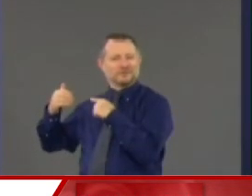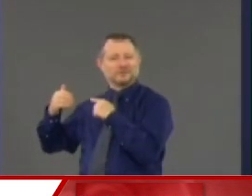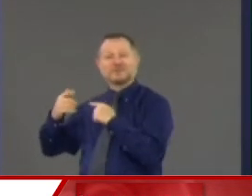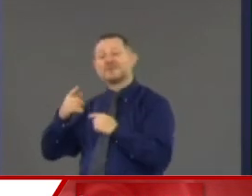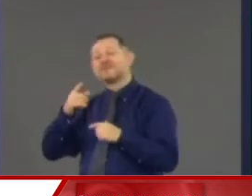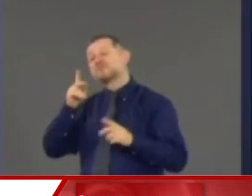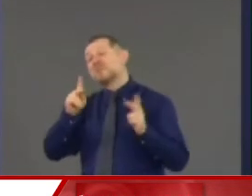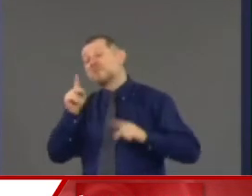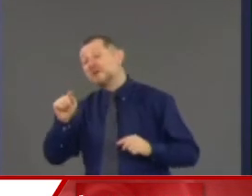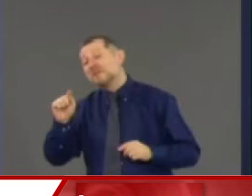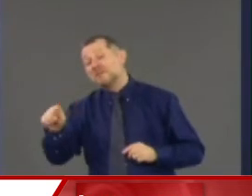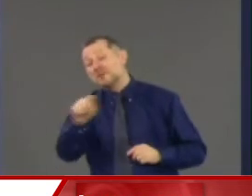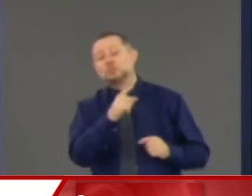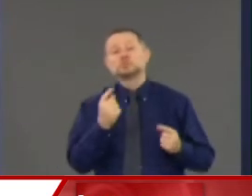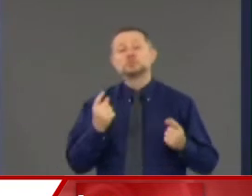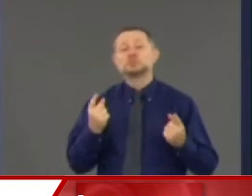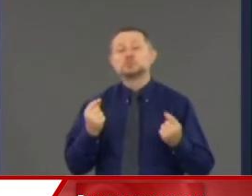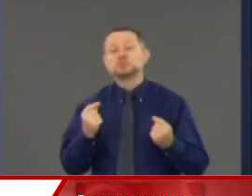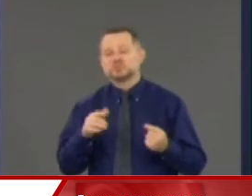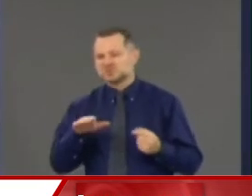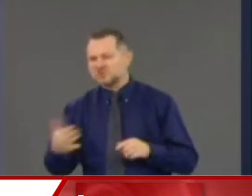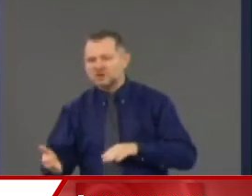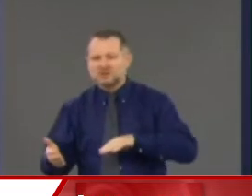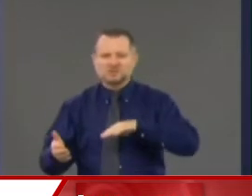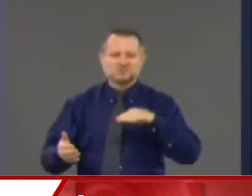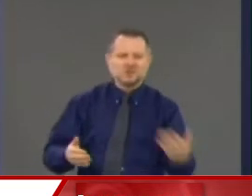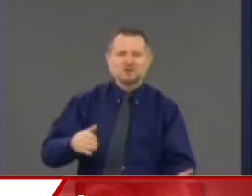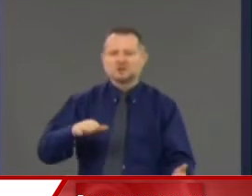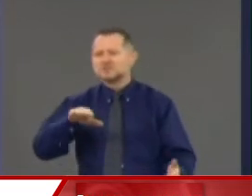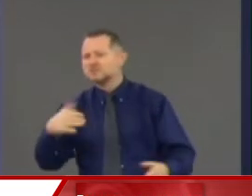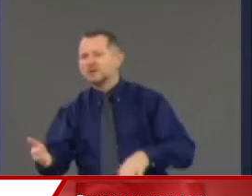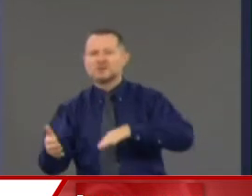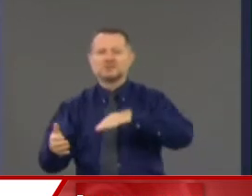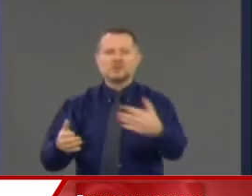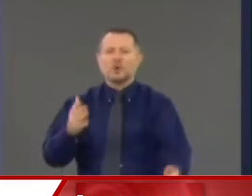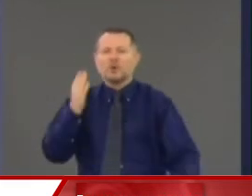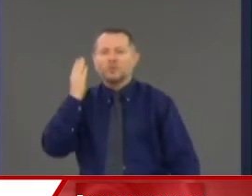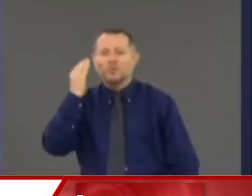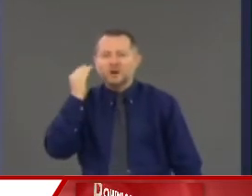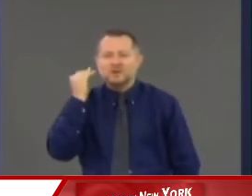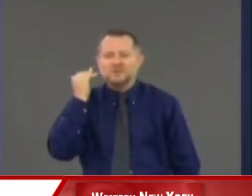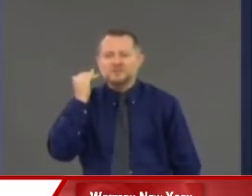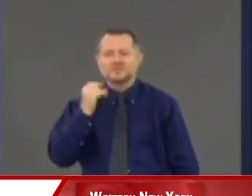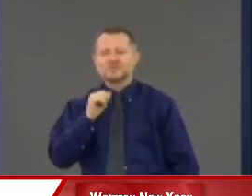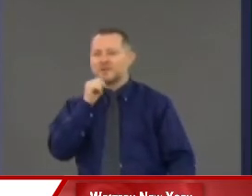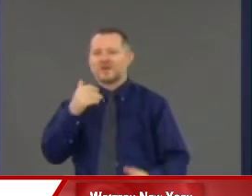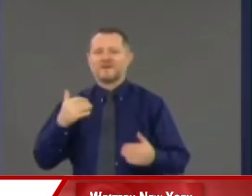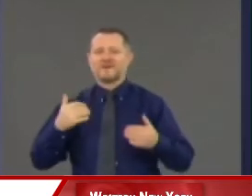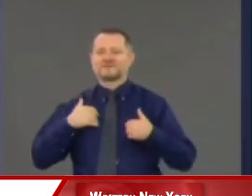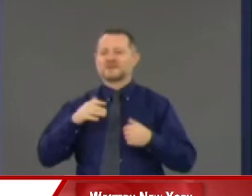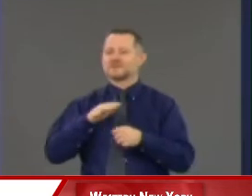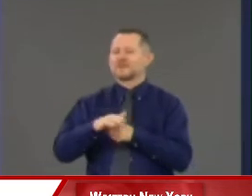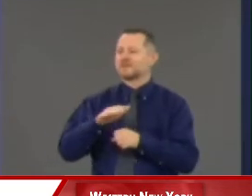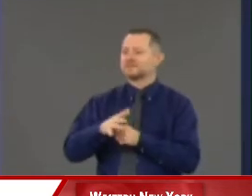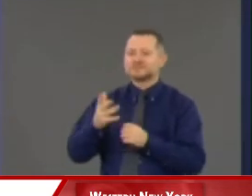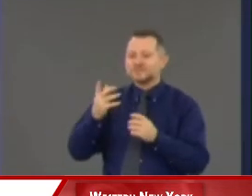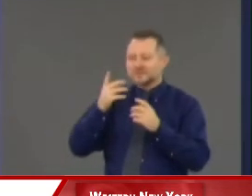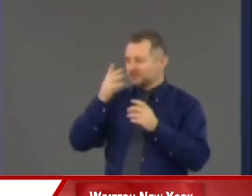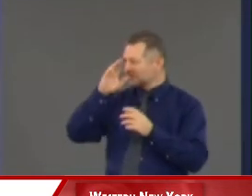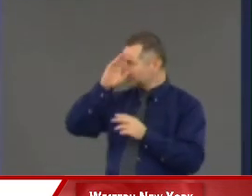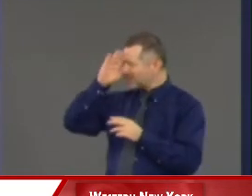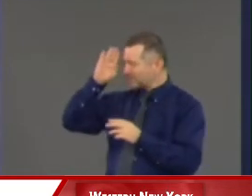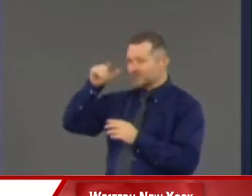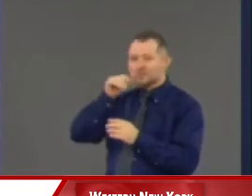People dying because they don't get medical attention. That